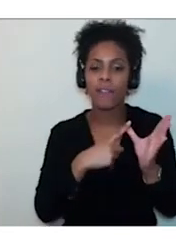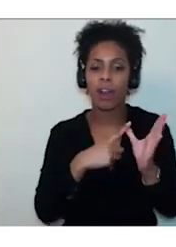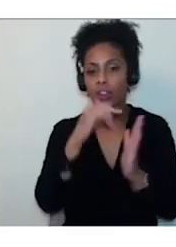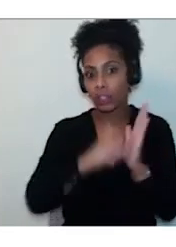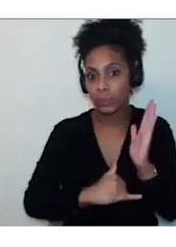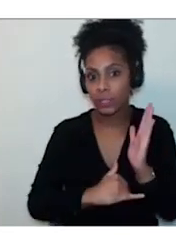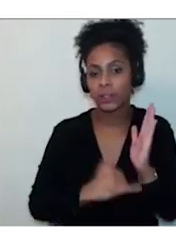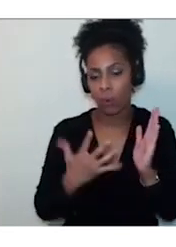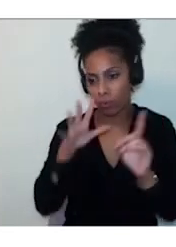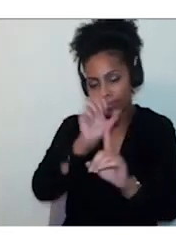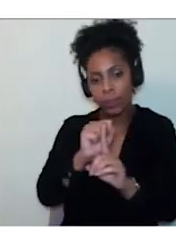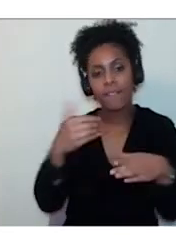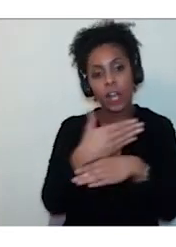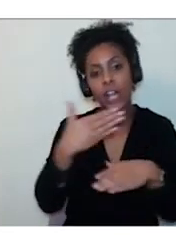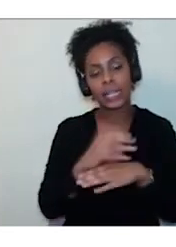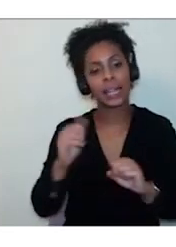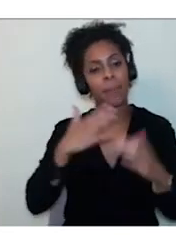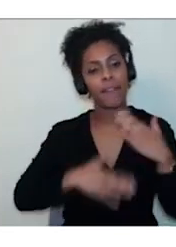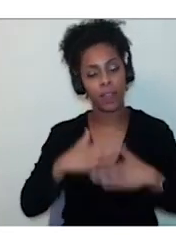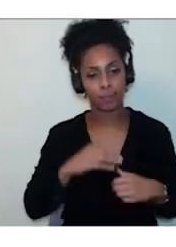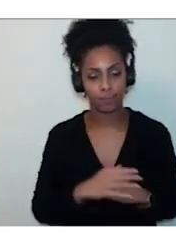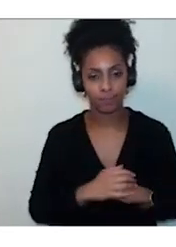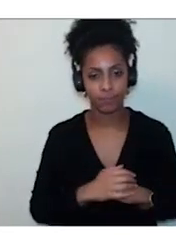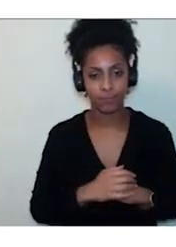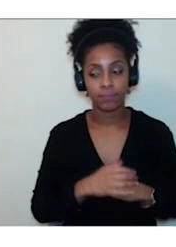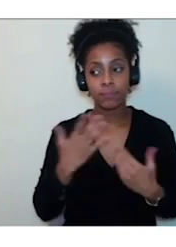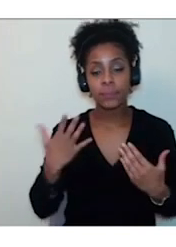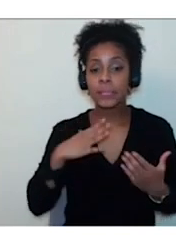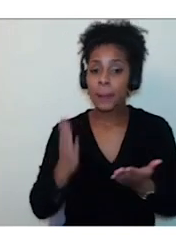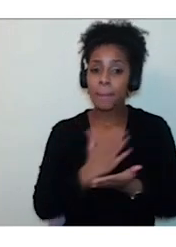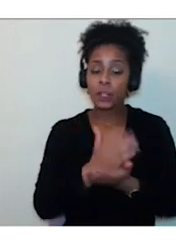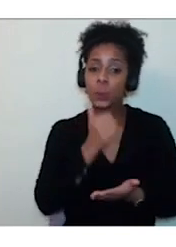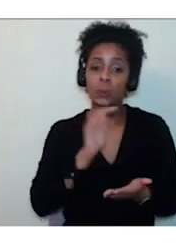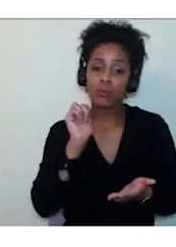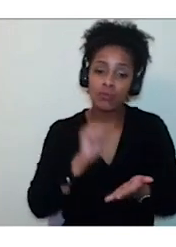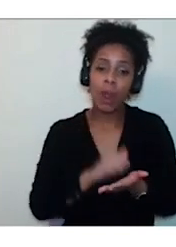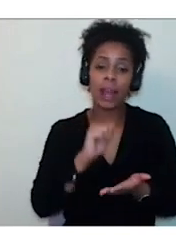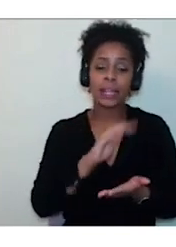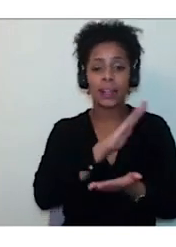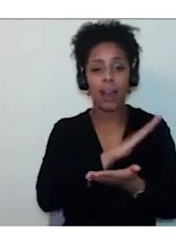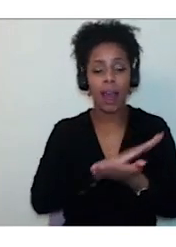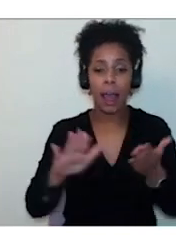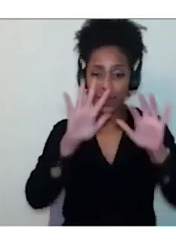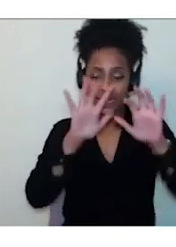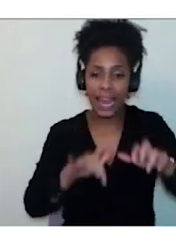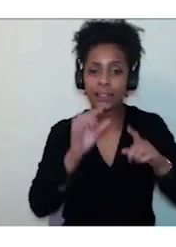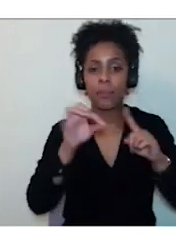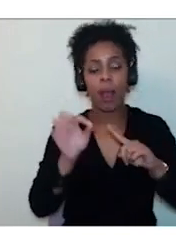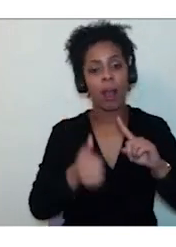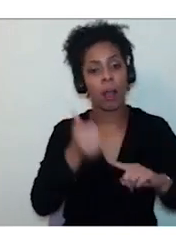can be made accessible by making sure the correct hypertext markup language elements are used for the correct purpose.